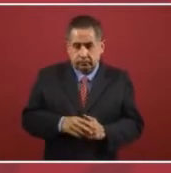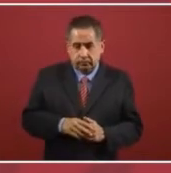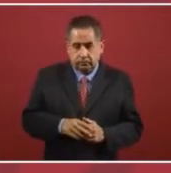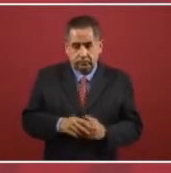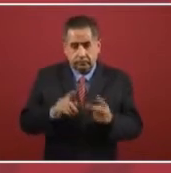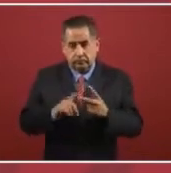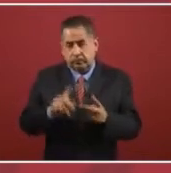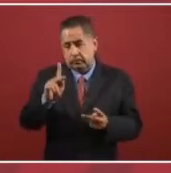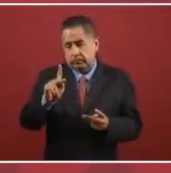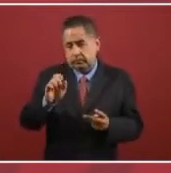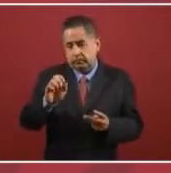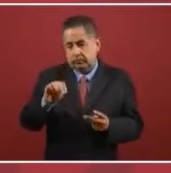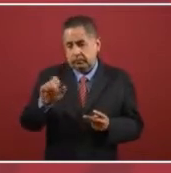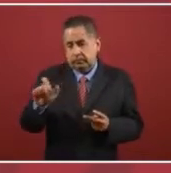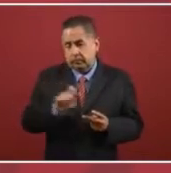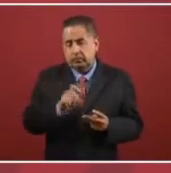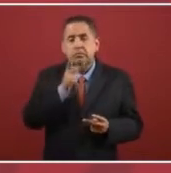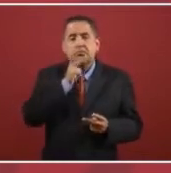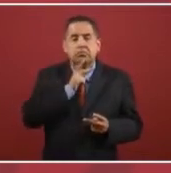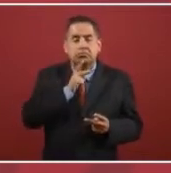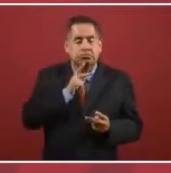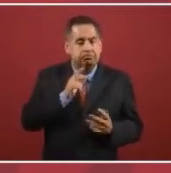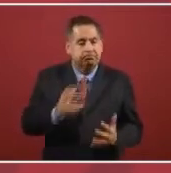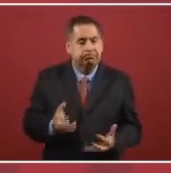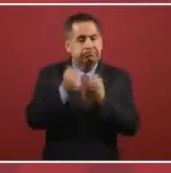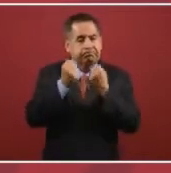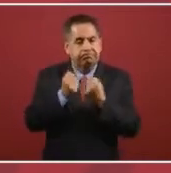The rescuing of Pemex.